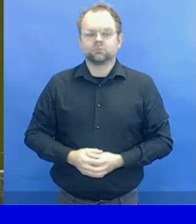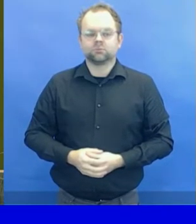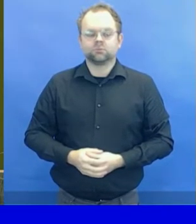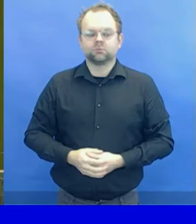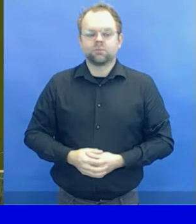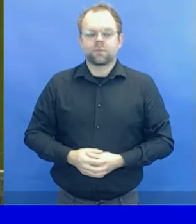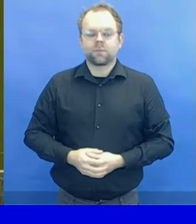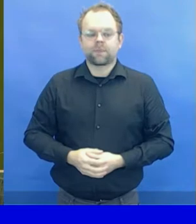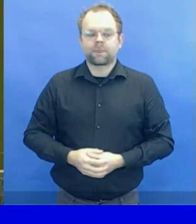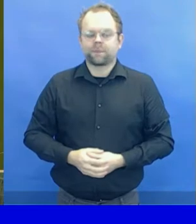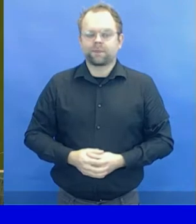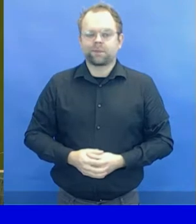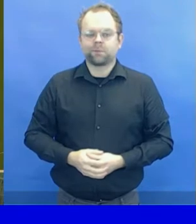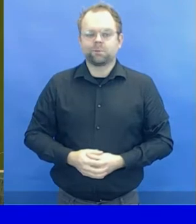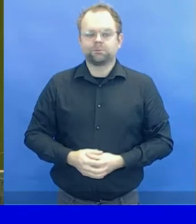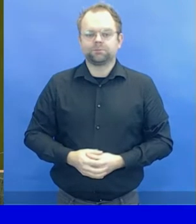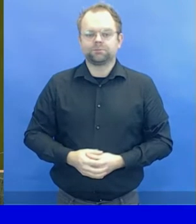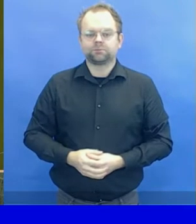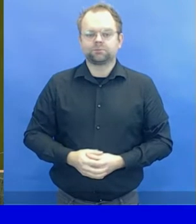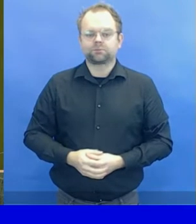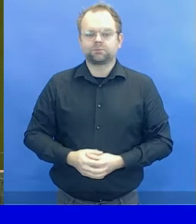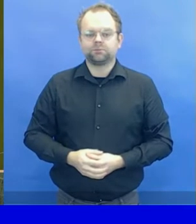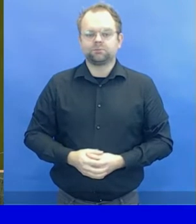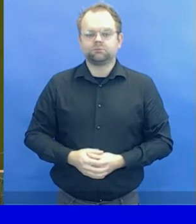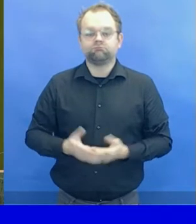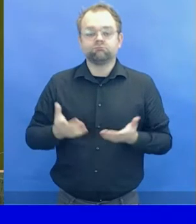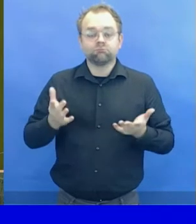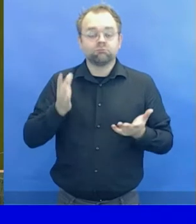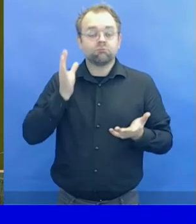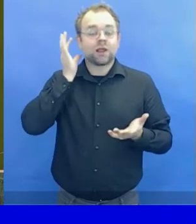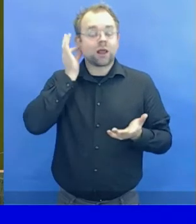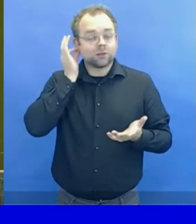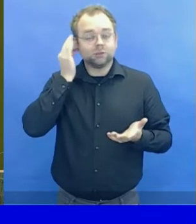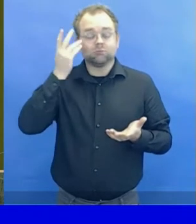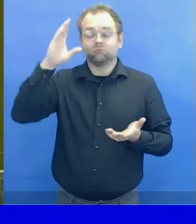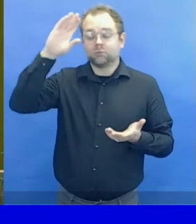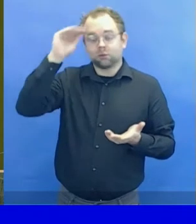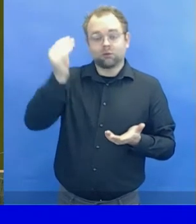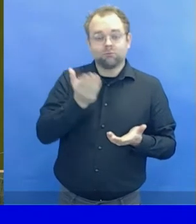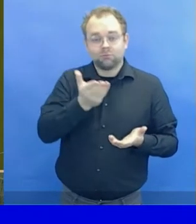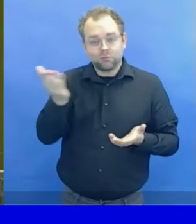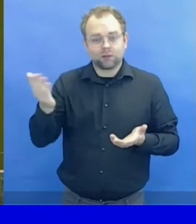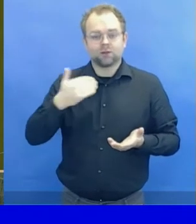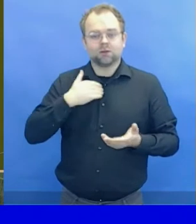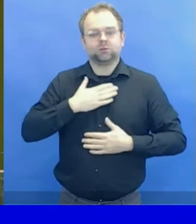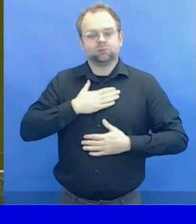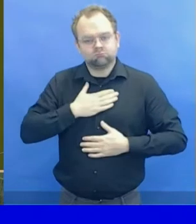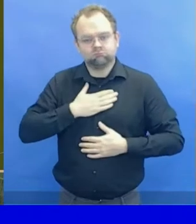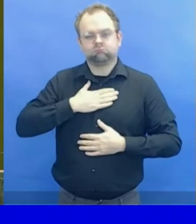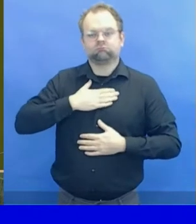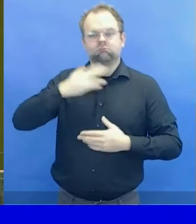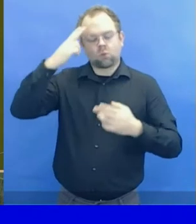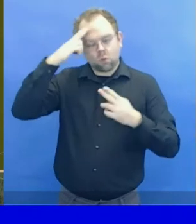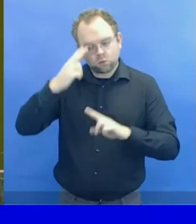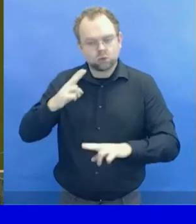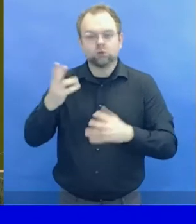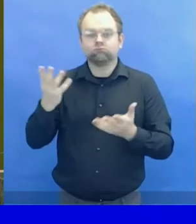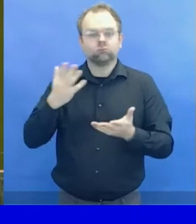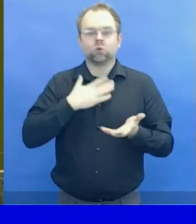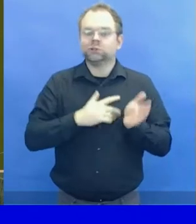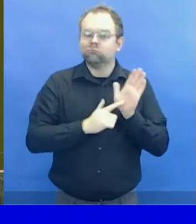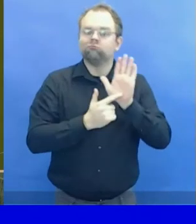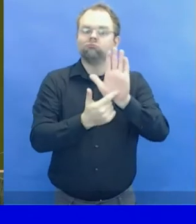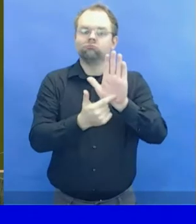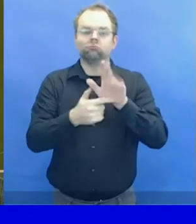opening message of His Excellency Luis Gallegos, Minister of Foreign Affairs and Human